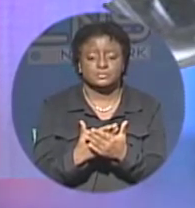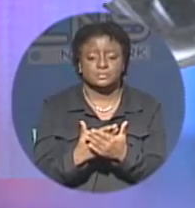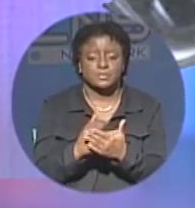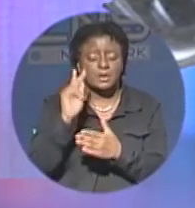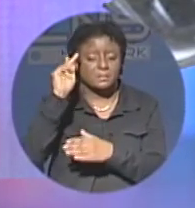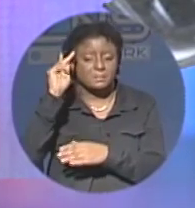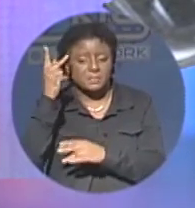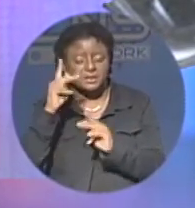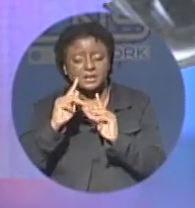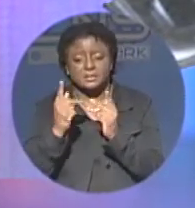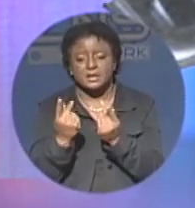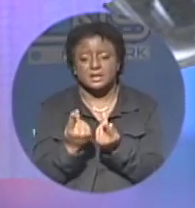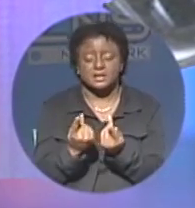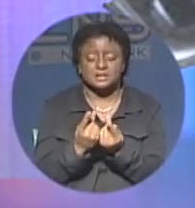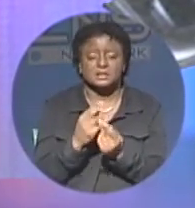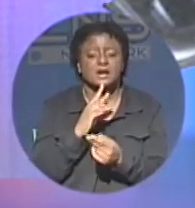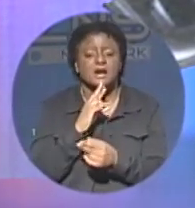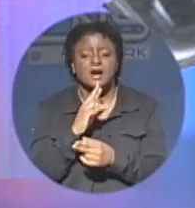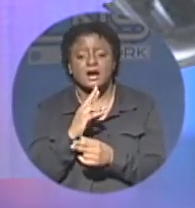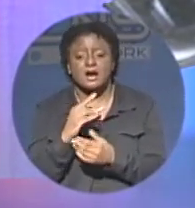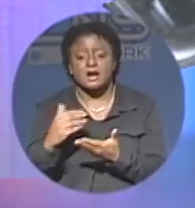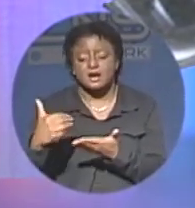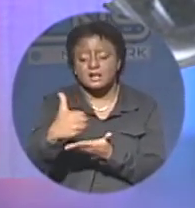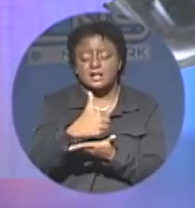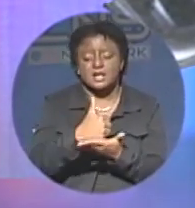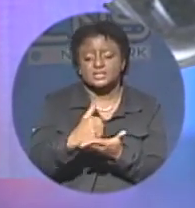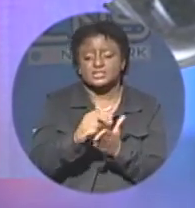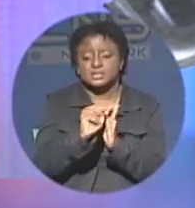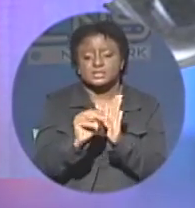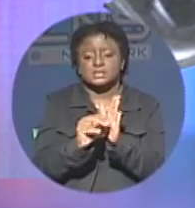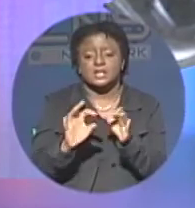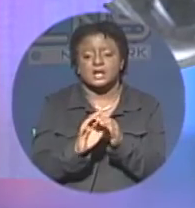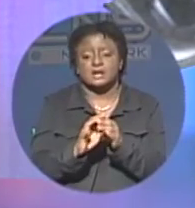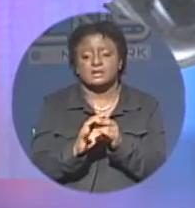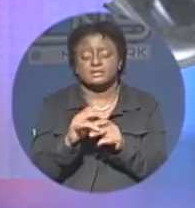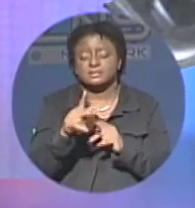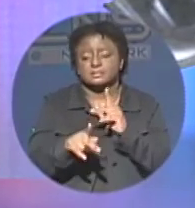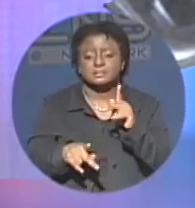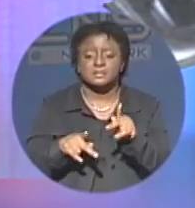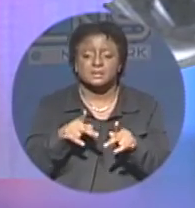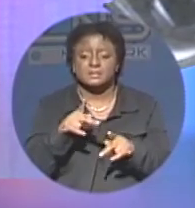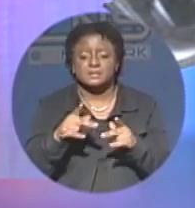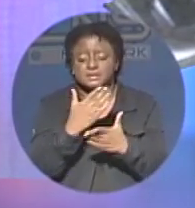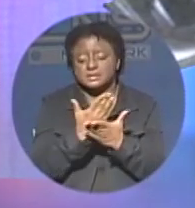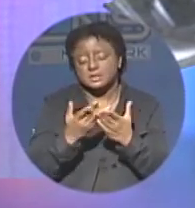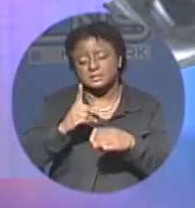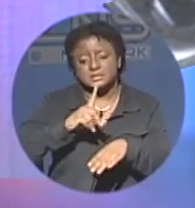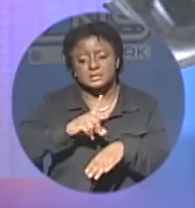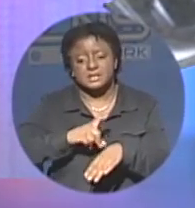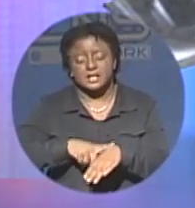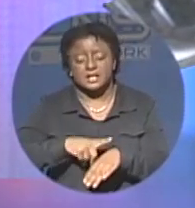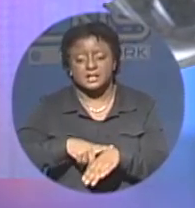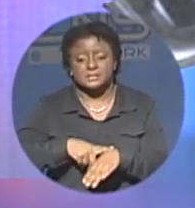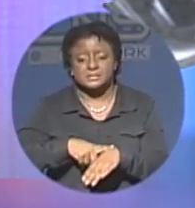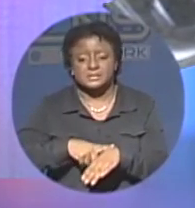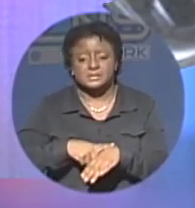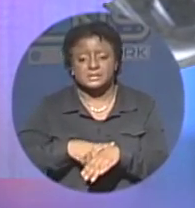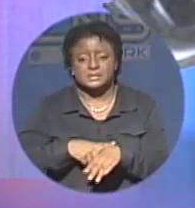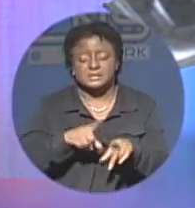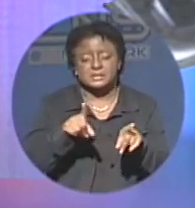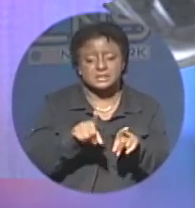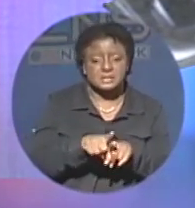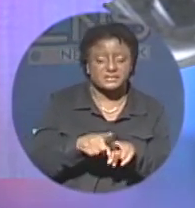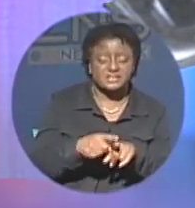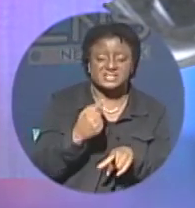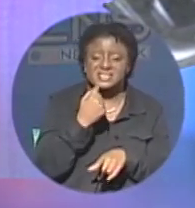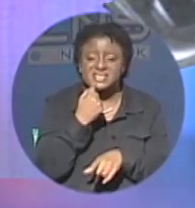political parties are what they are. They are collections of human beings. And sometimes, you know, as we say in the Bahamas, even teeth and